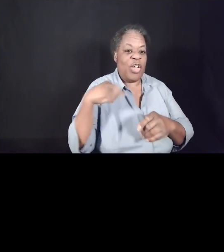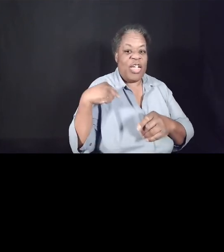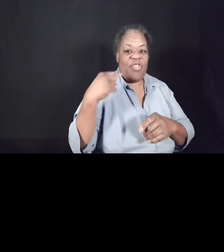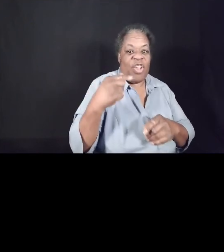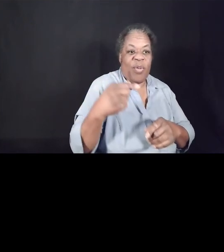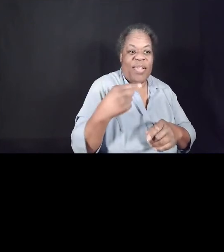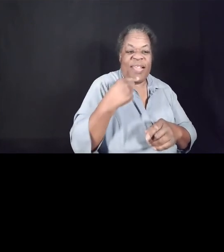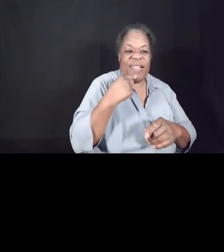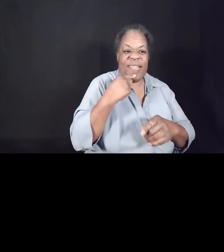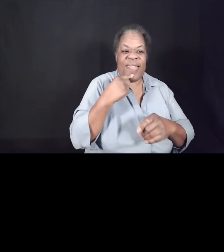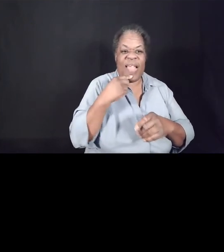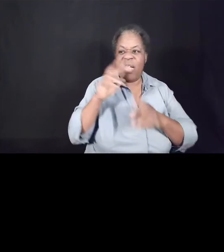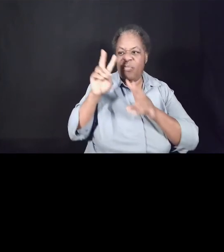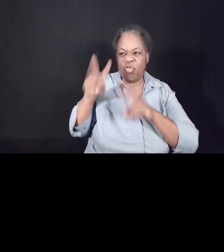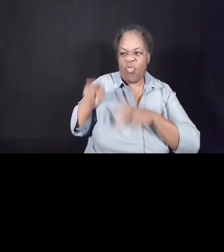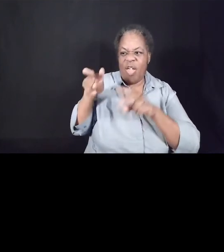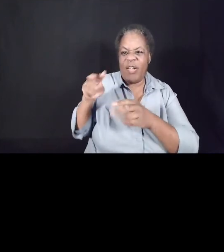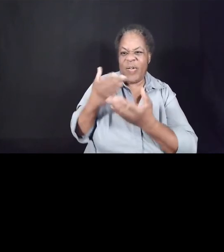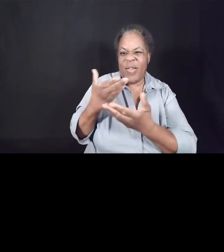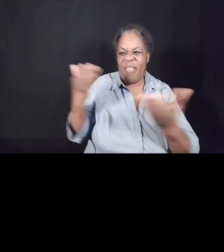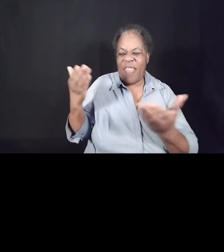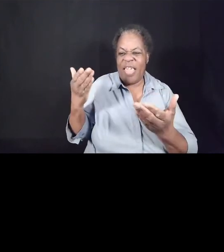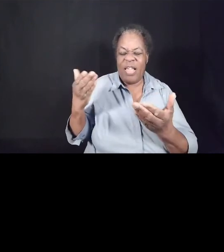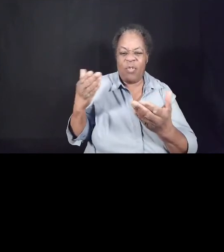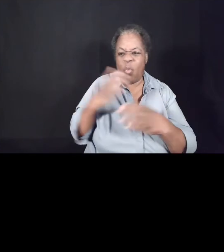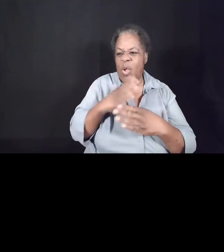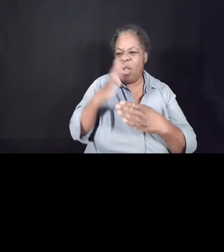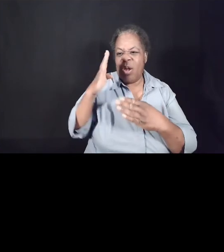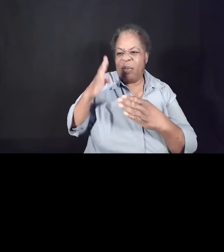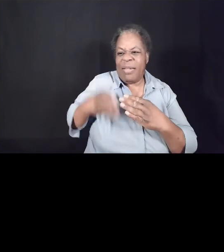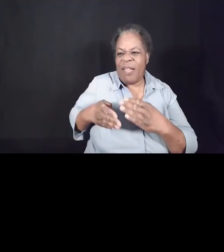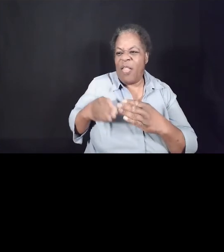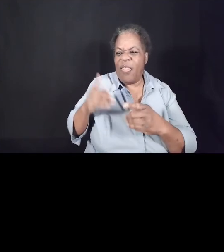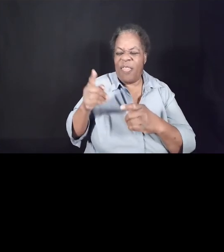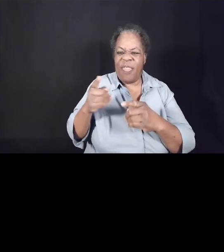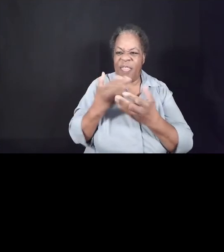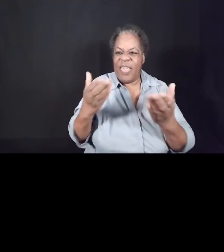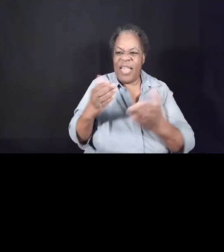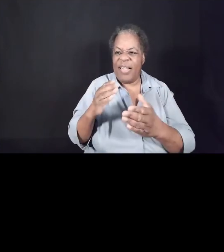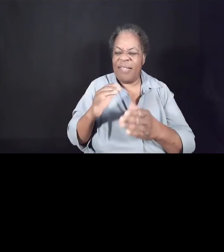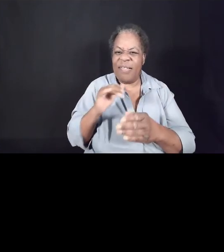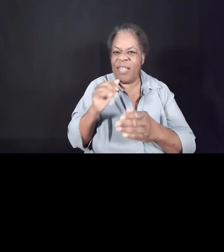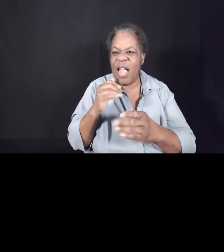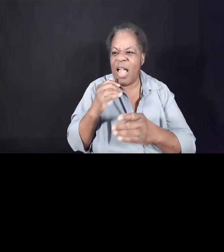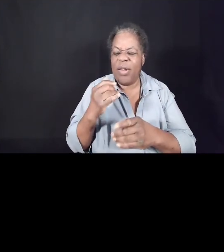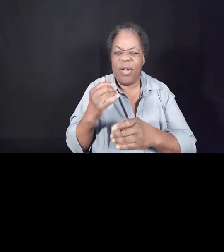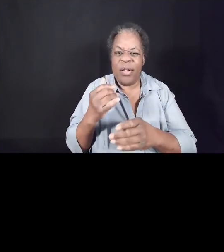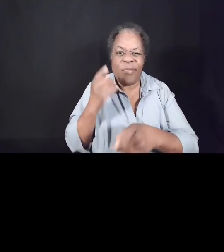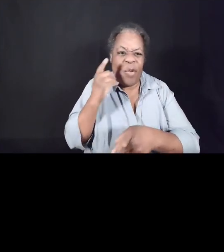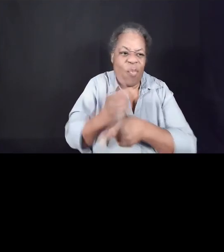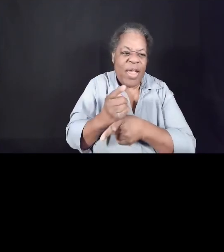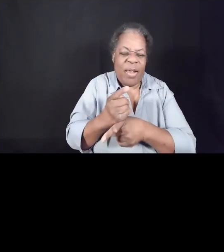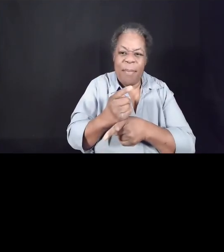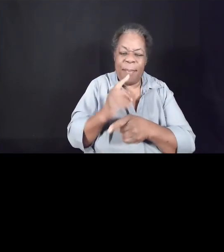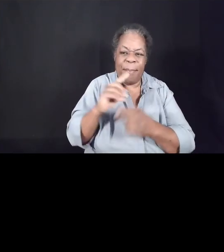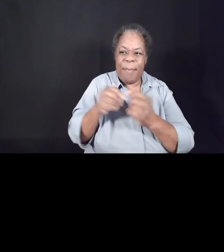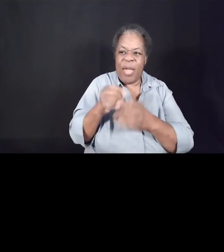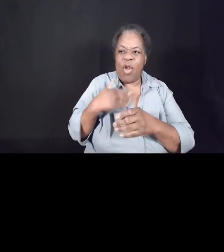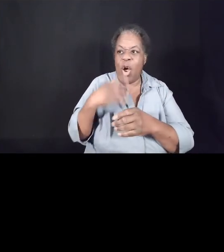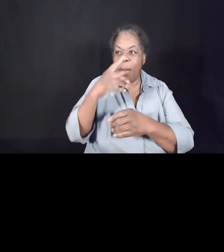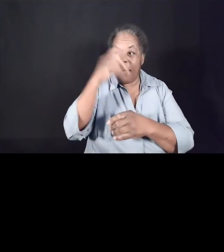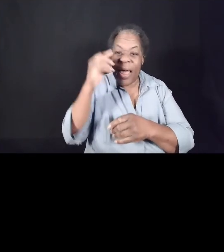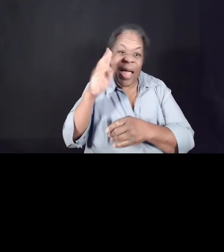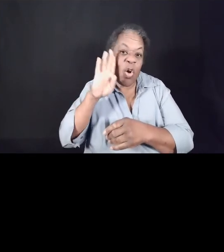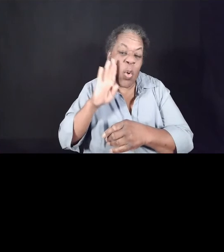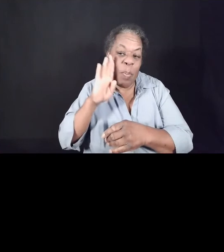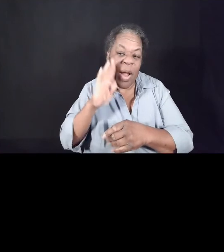or conclude things that are inaccurate about our Black and brown brothers and sisters to correct it and to